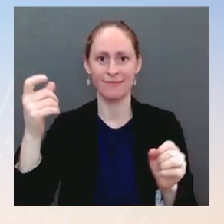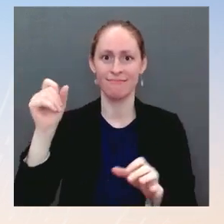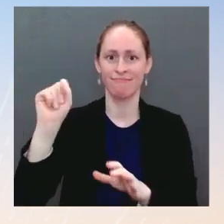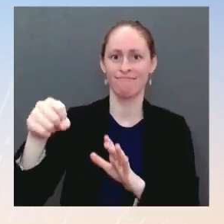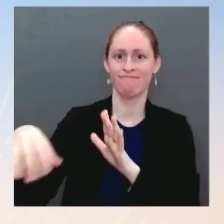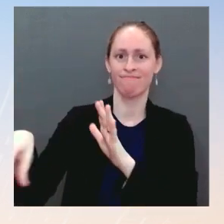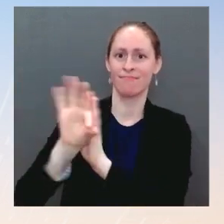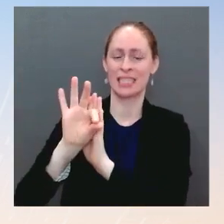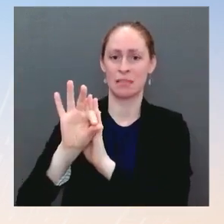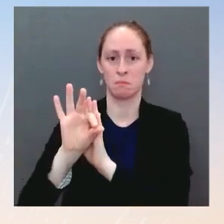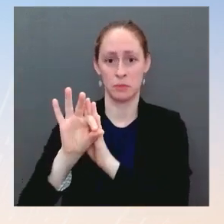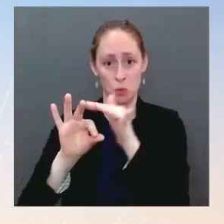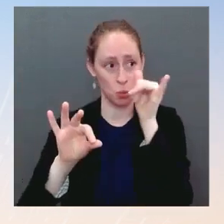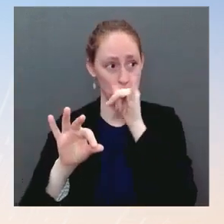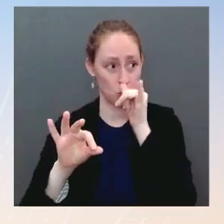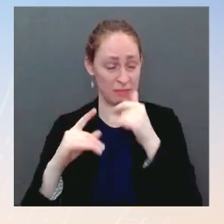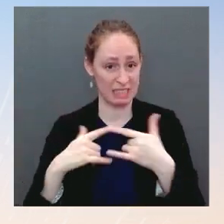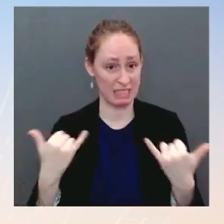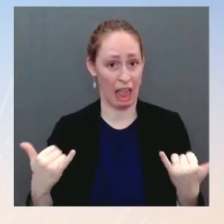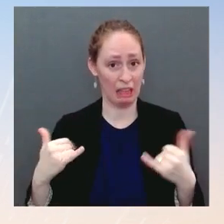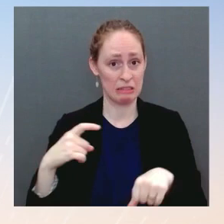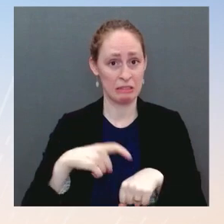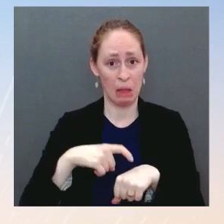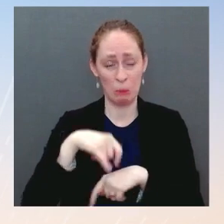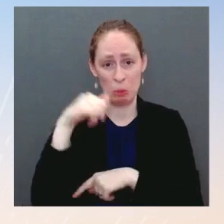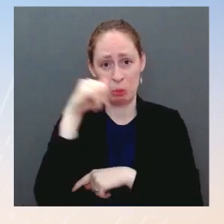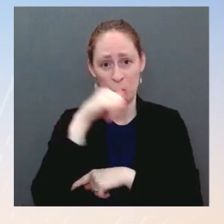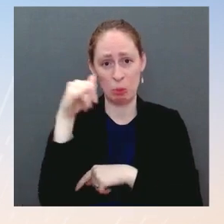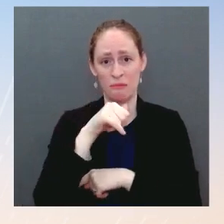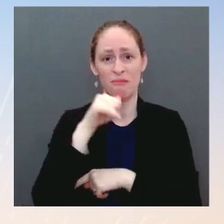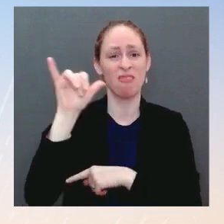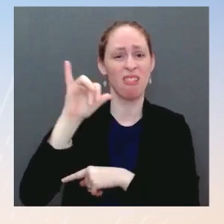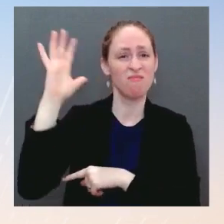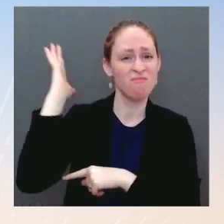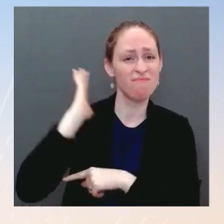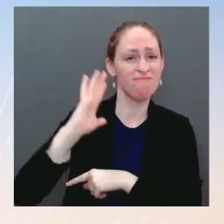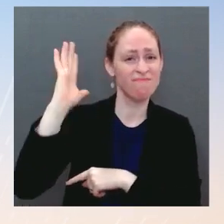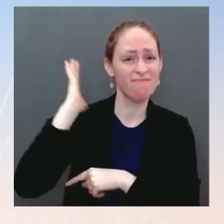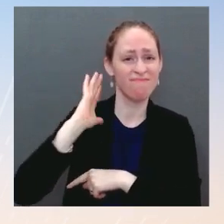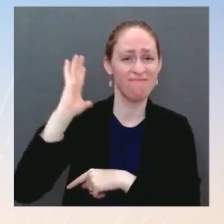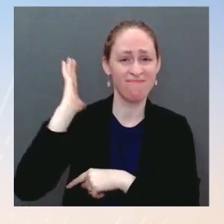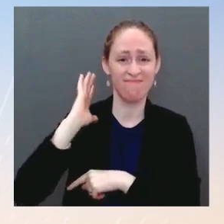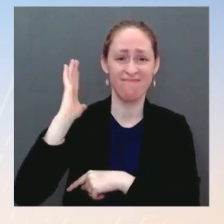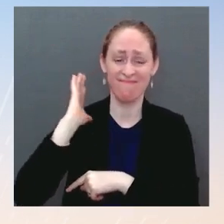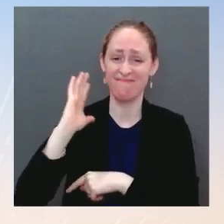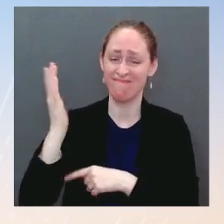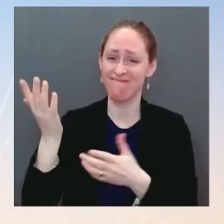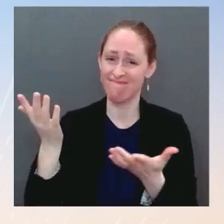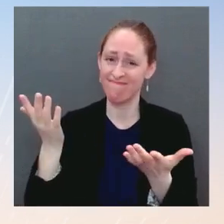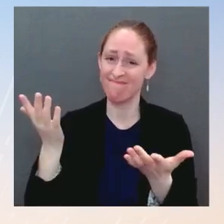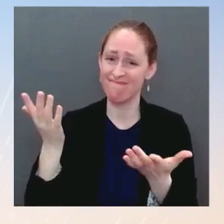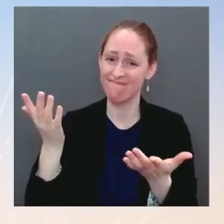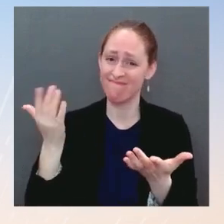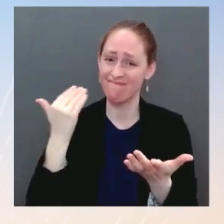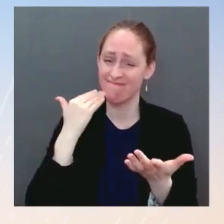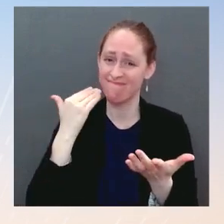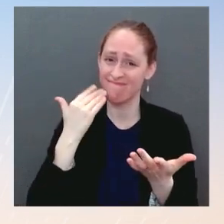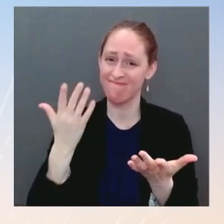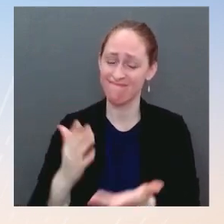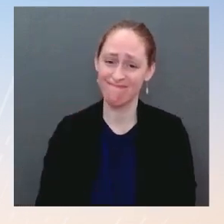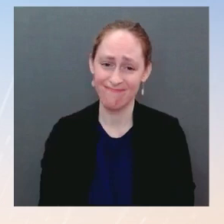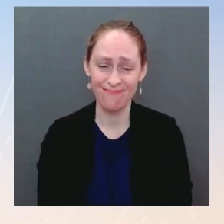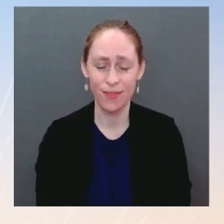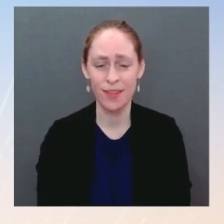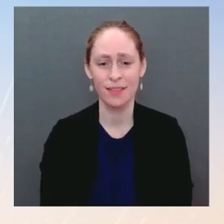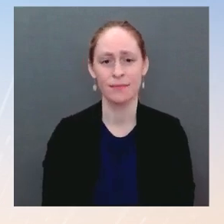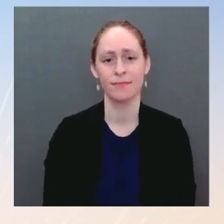the environment that he spent most of his career in? Ms. That's true. And he is not naive to that. And you heard him speak about this broadly at the press